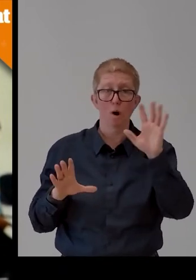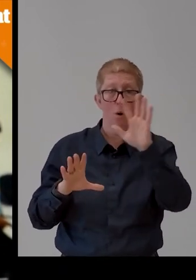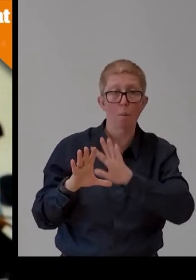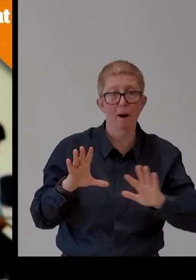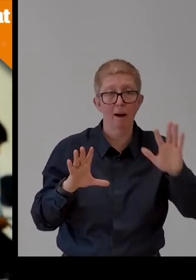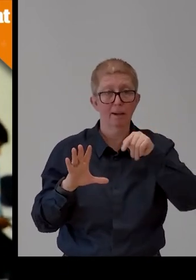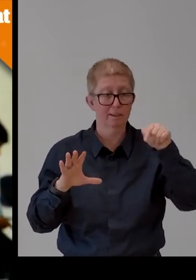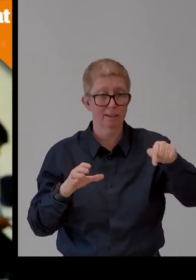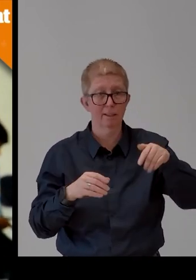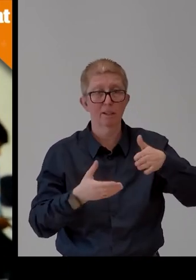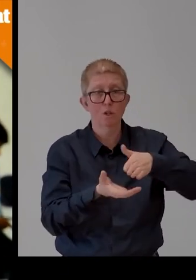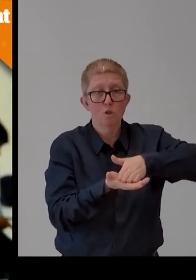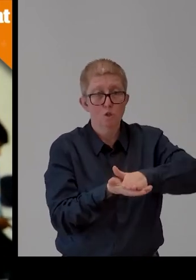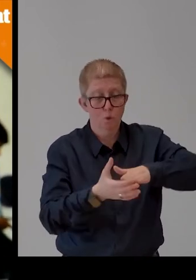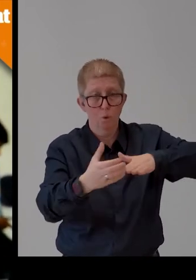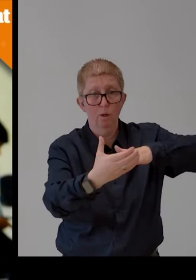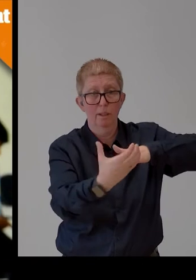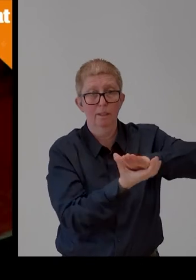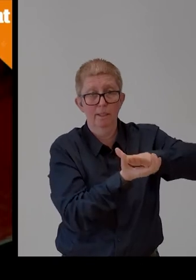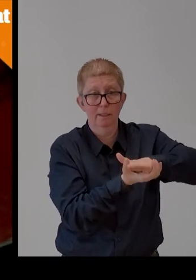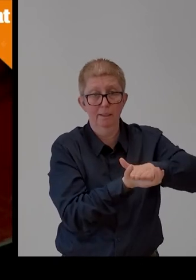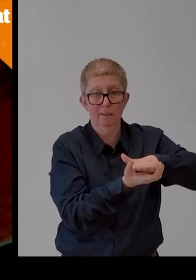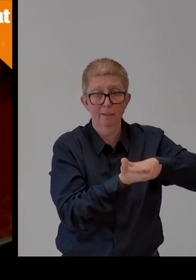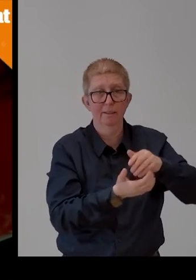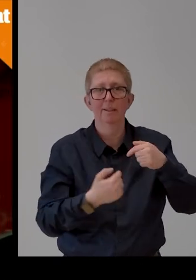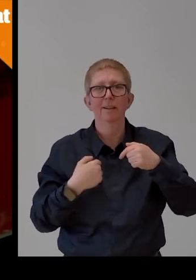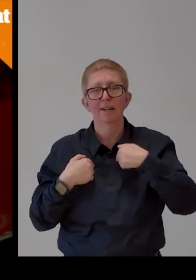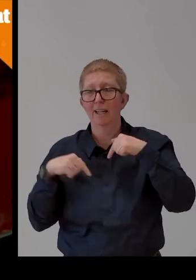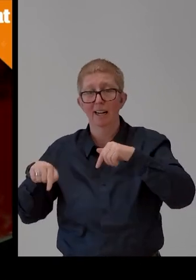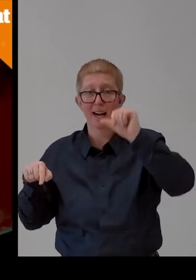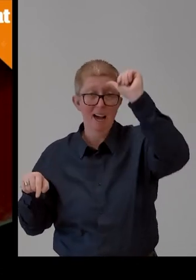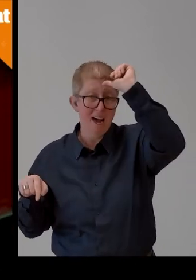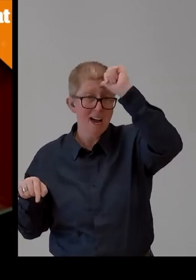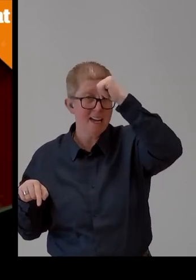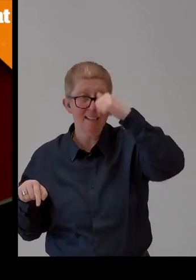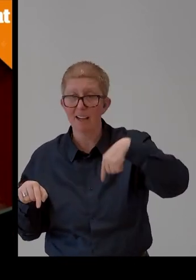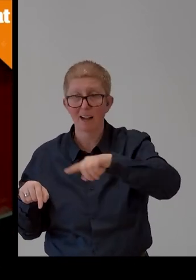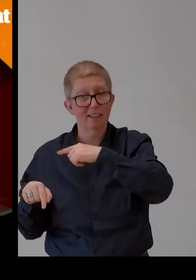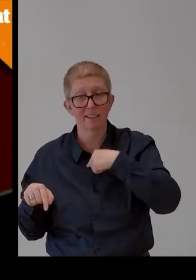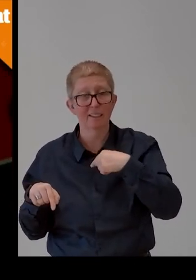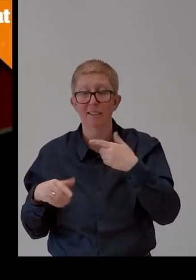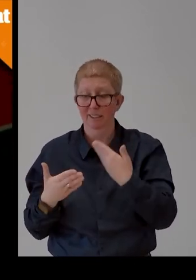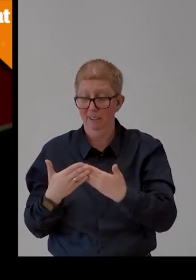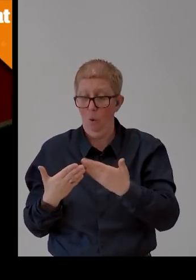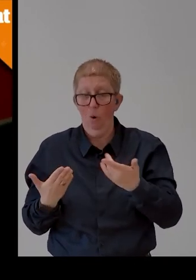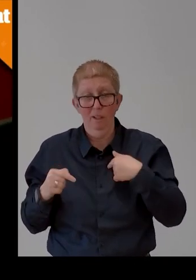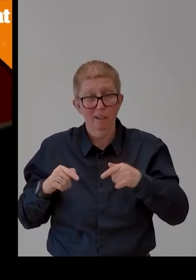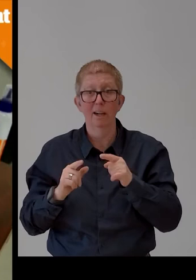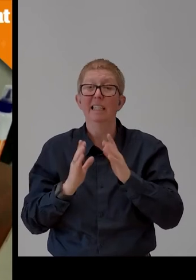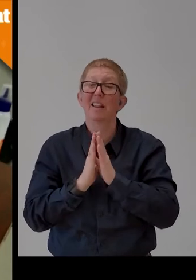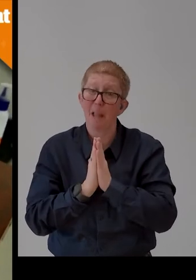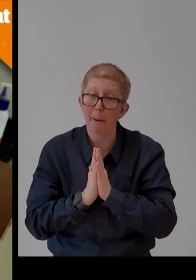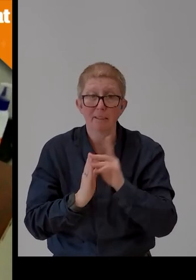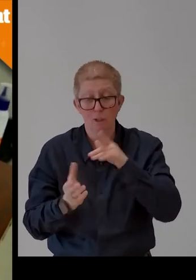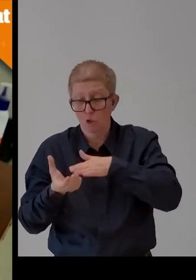mosque or a temple he can't enter with shoes on. With the Jaipur foot you can either wear the shoes or not wear the shoes. It